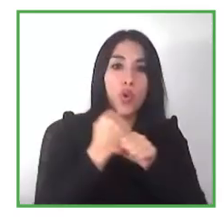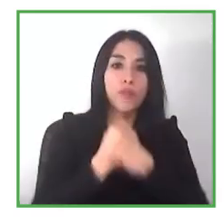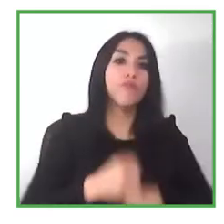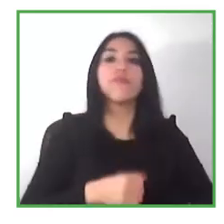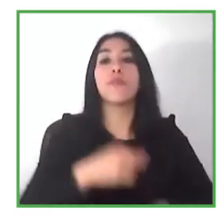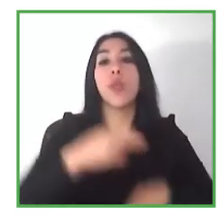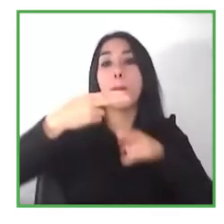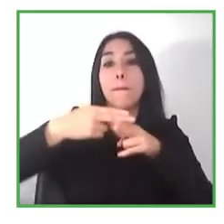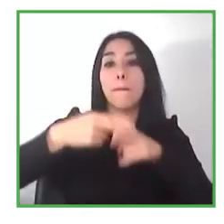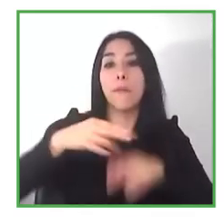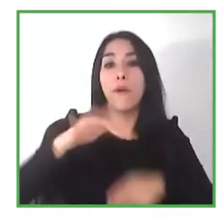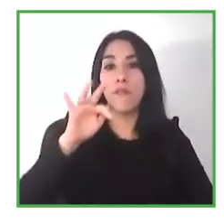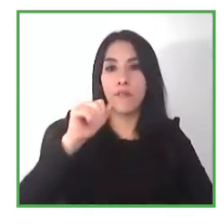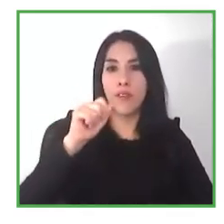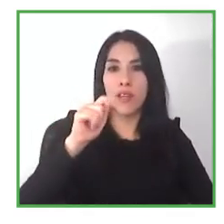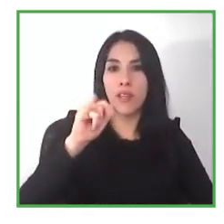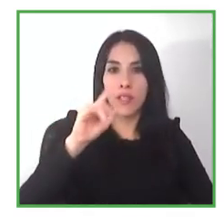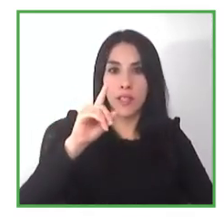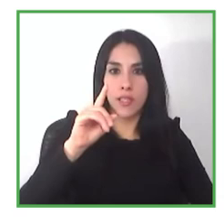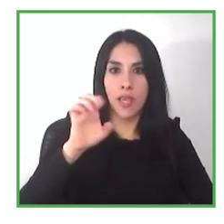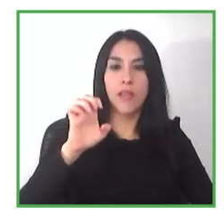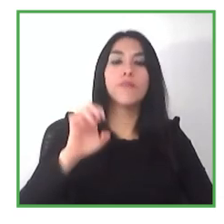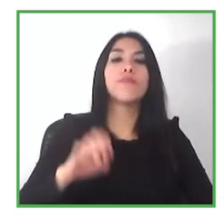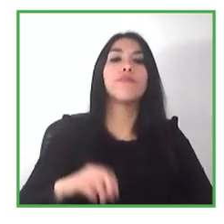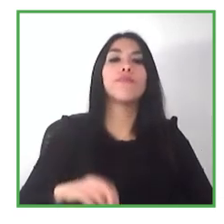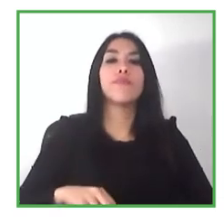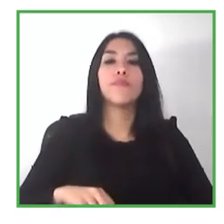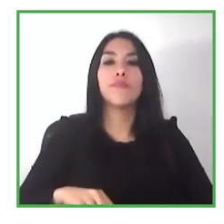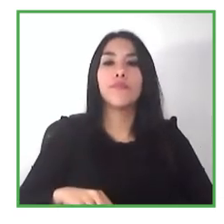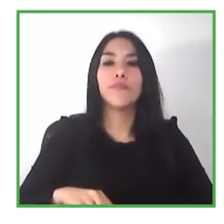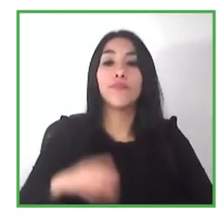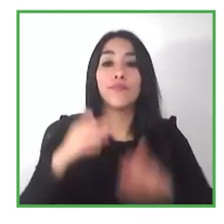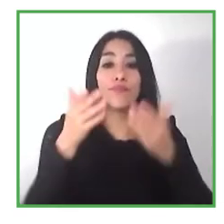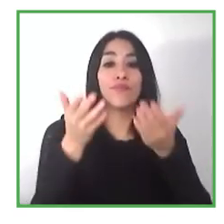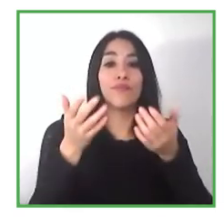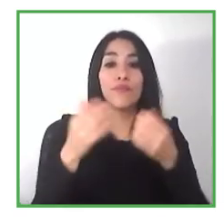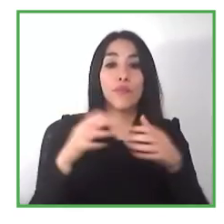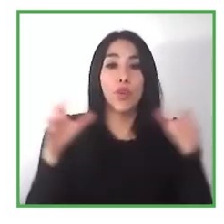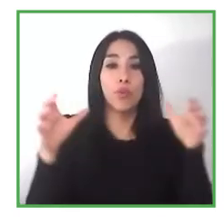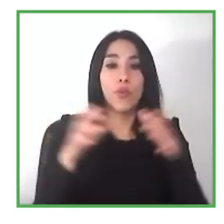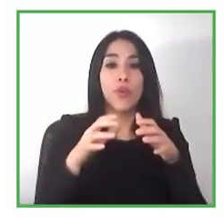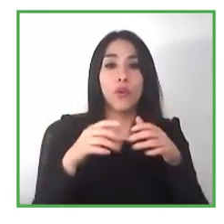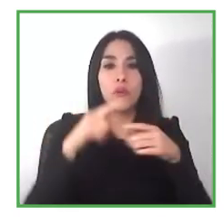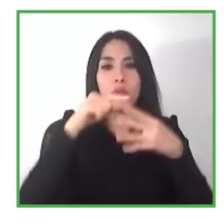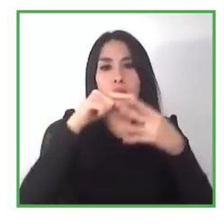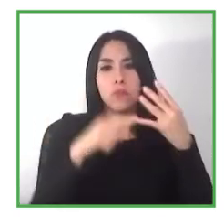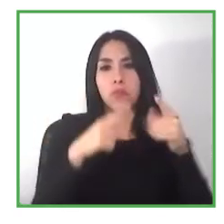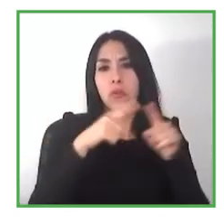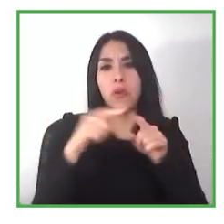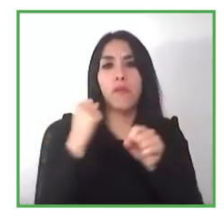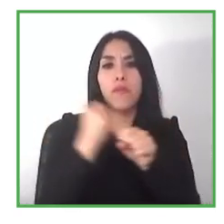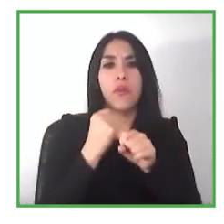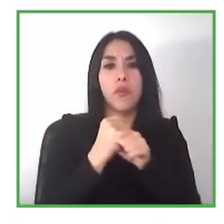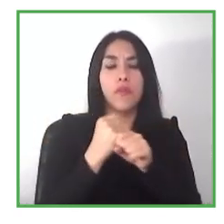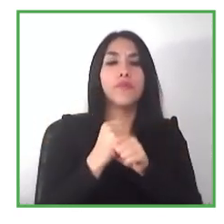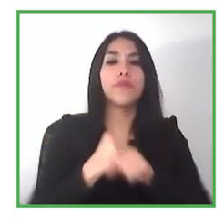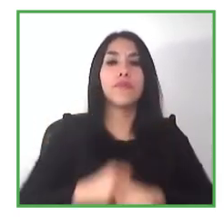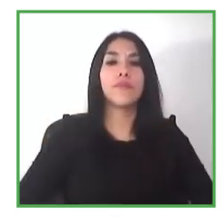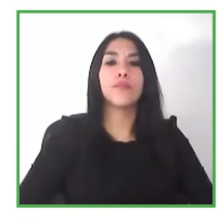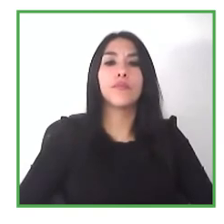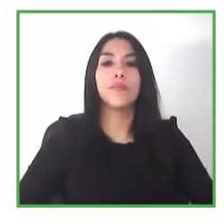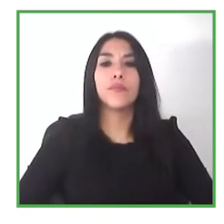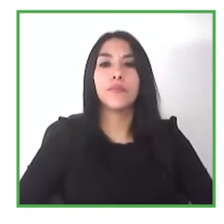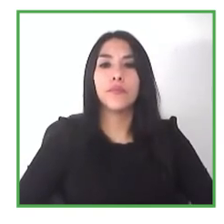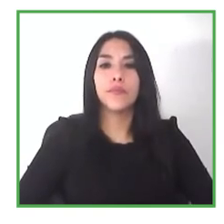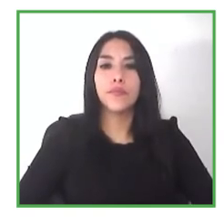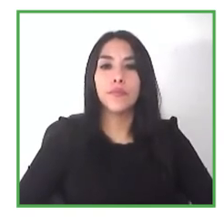supervisors that uh host the students they at the end of uh each site rotation because our guys work at a site for